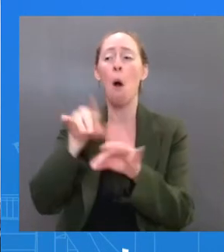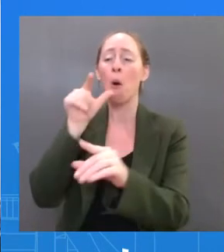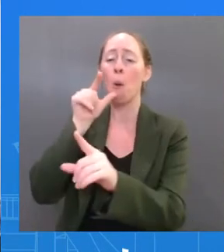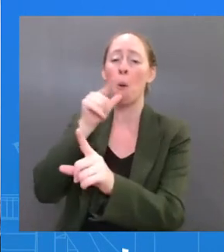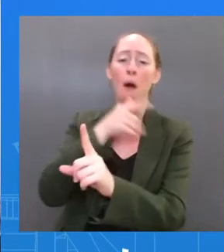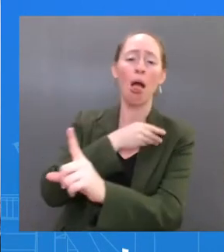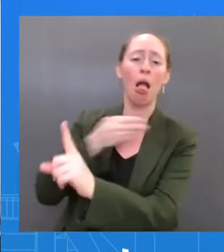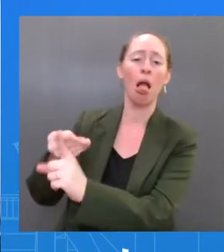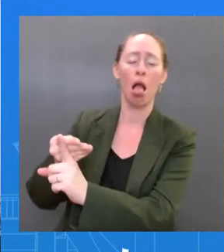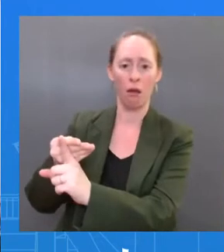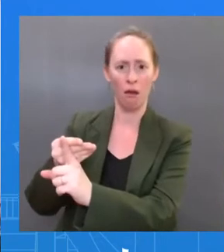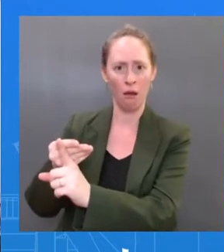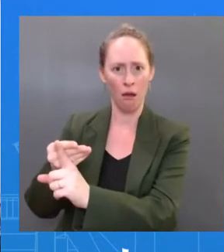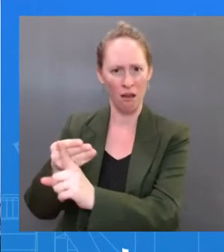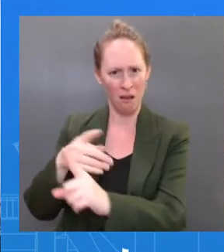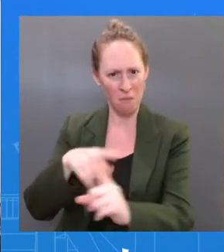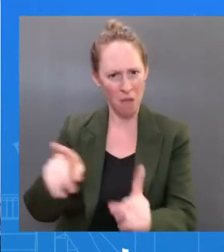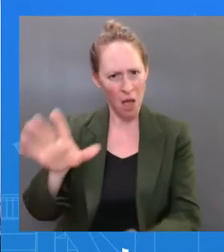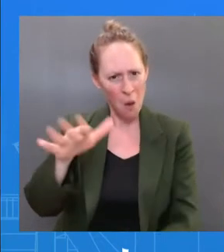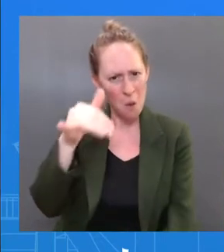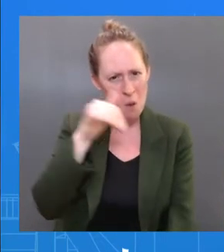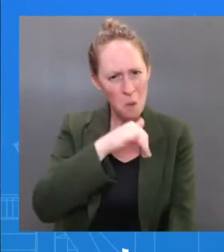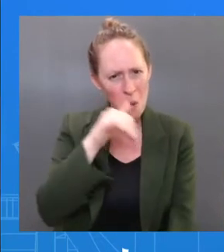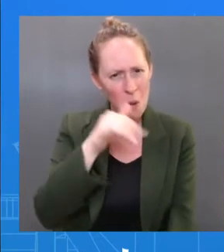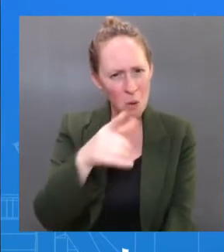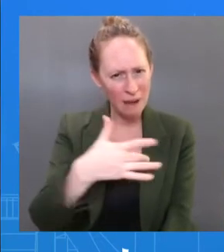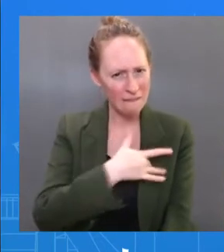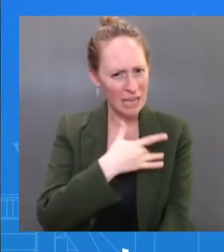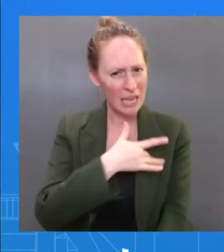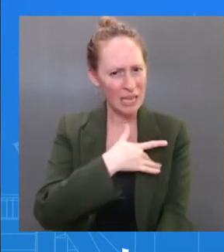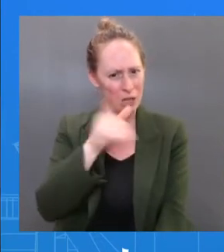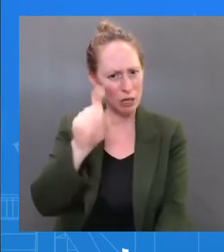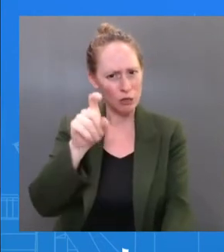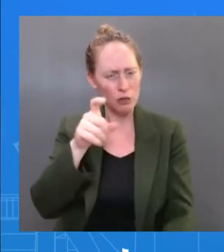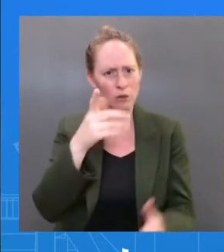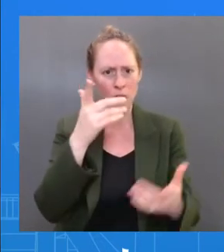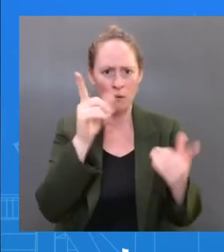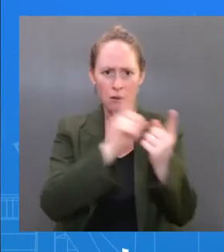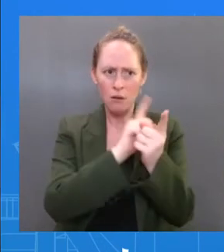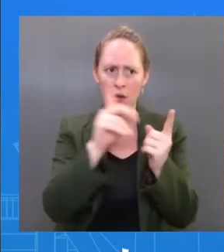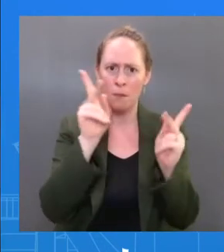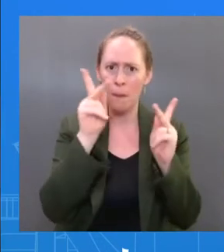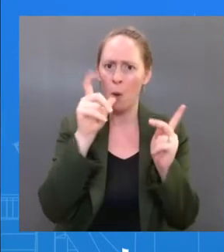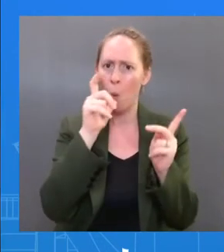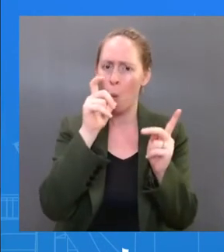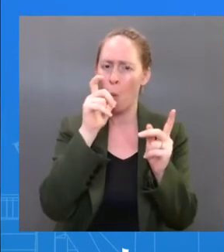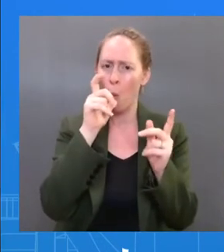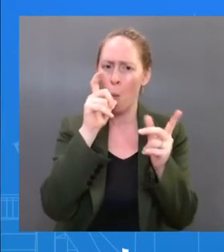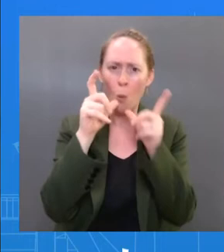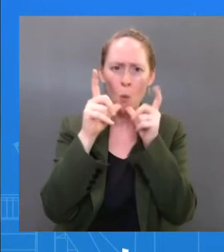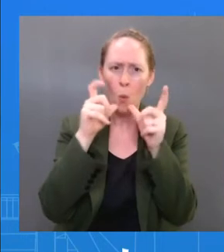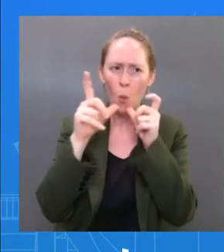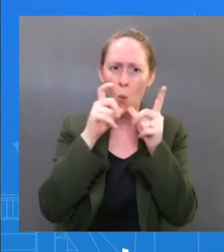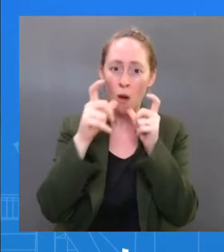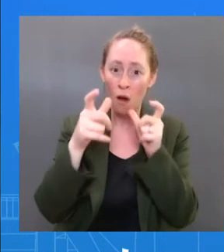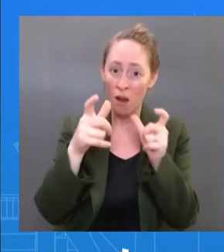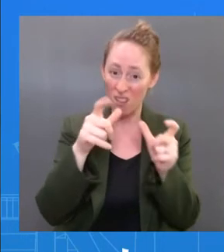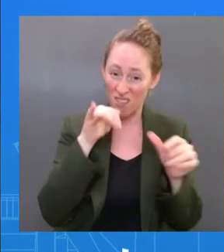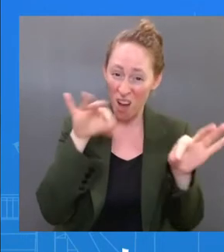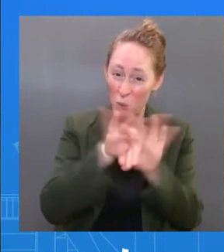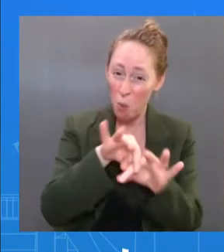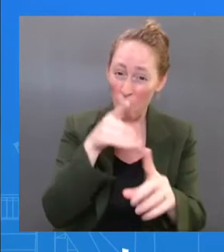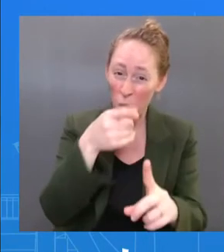taken it very seriously. How can it not matter where think what I what I what I was trying to say is what's important now is that he has mild